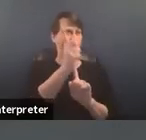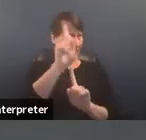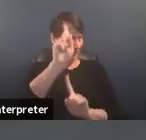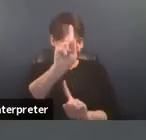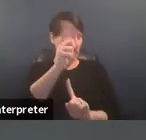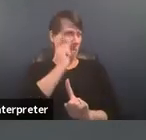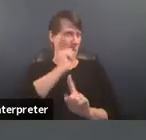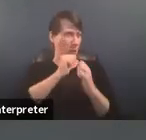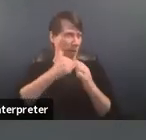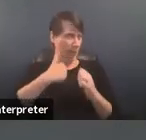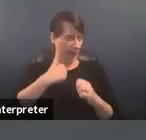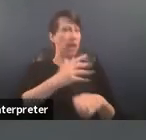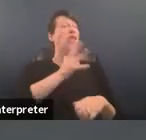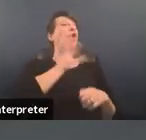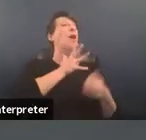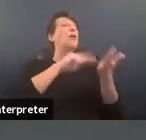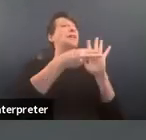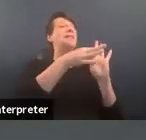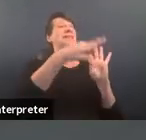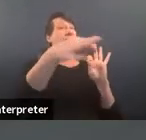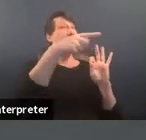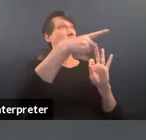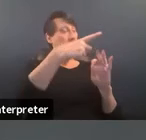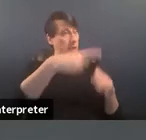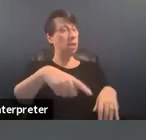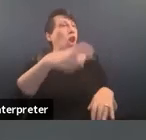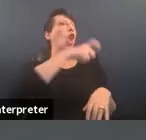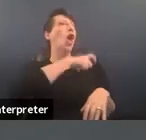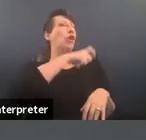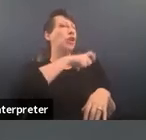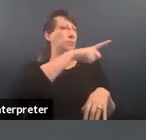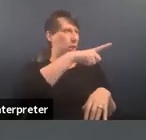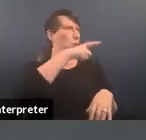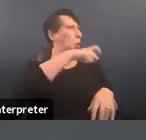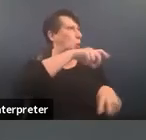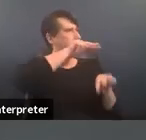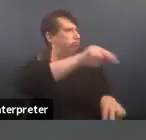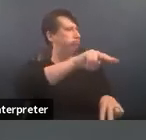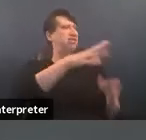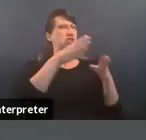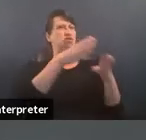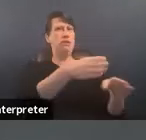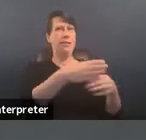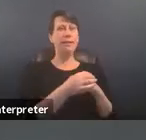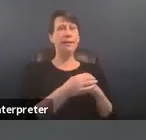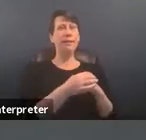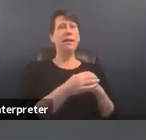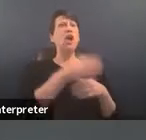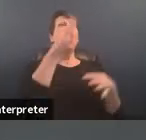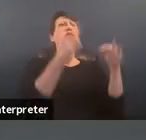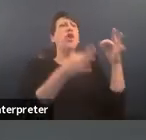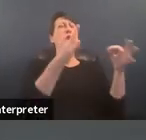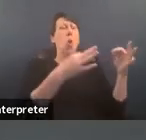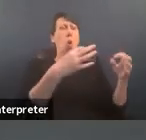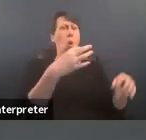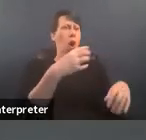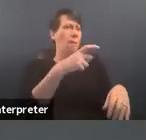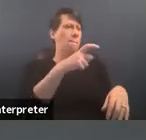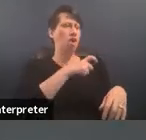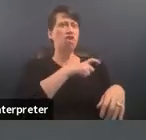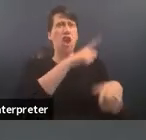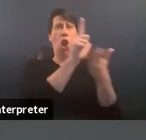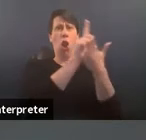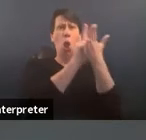formal definition is that it's the law enforcement officers who police the streets it's the court marshals it's lawyers